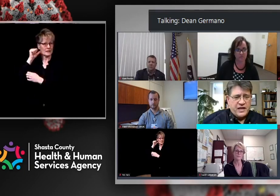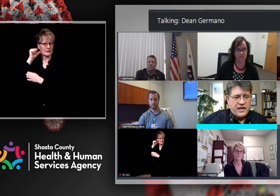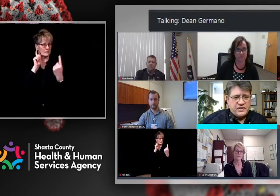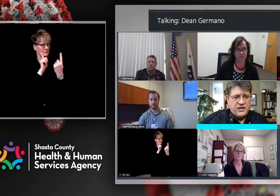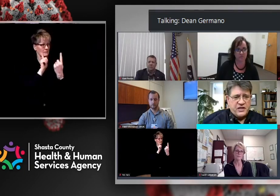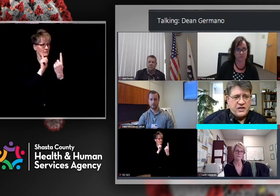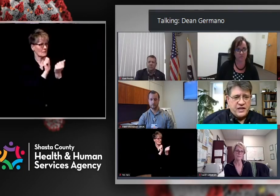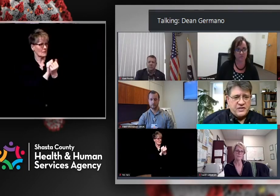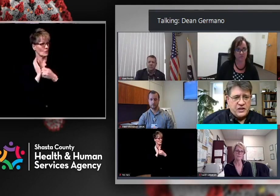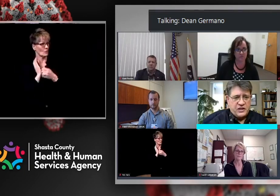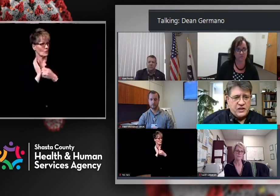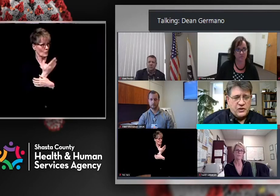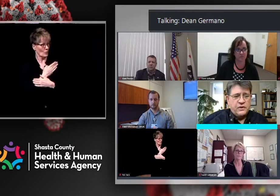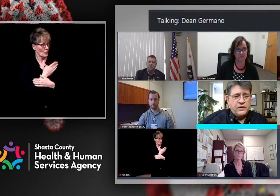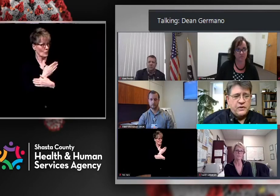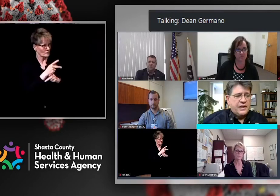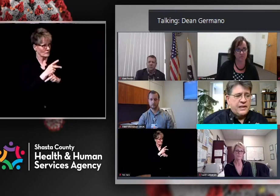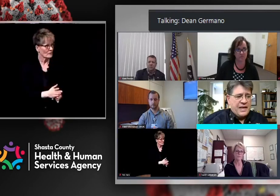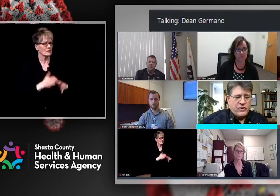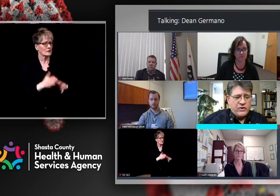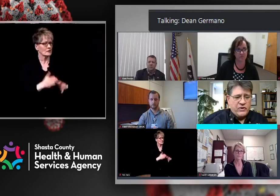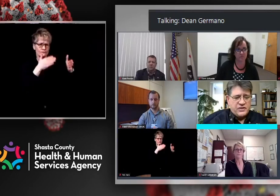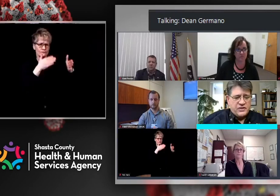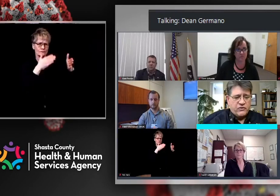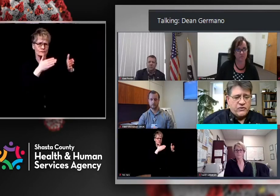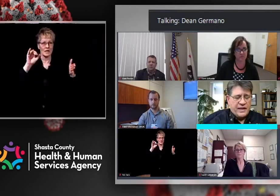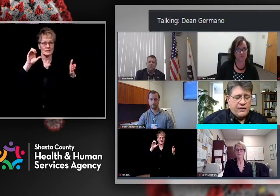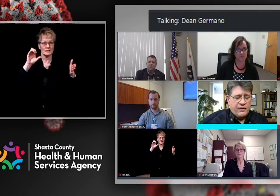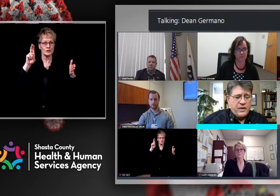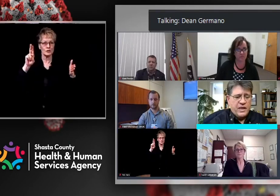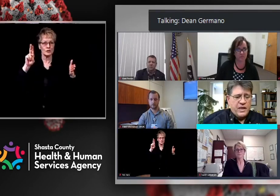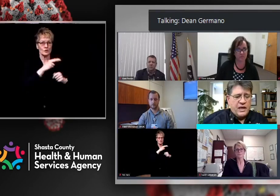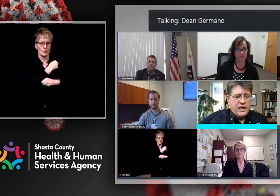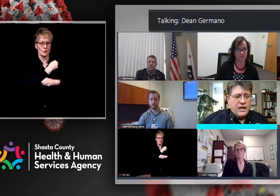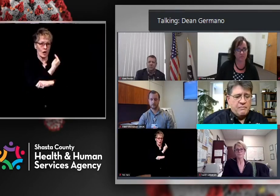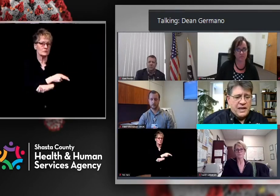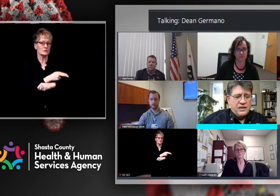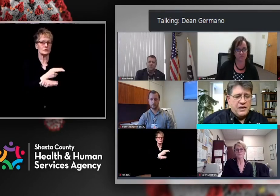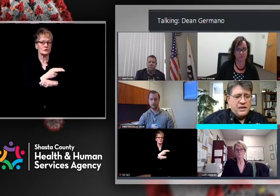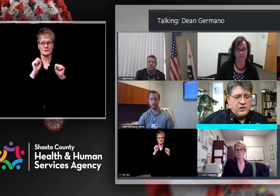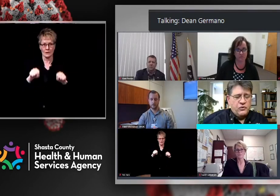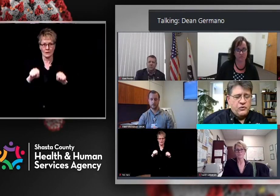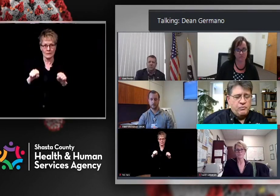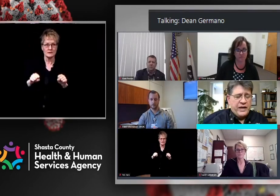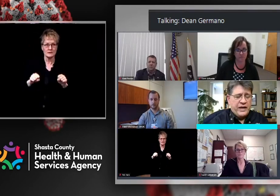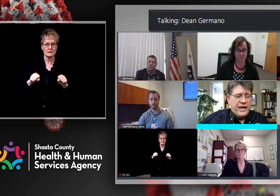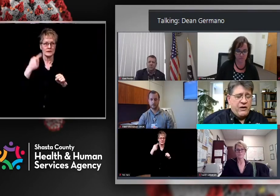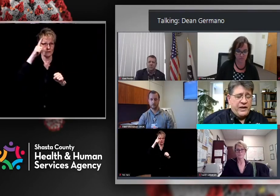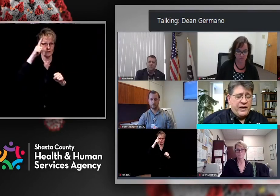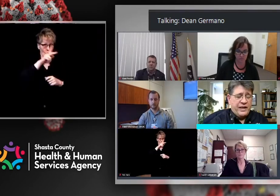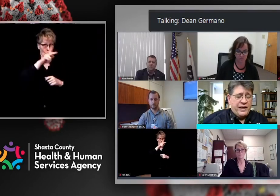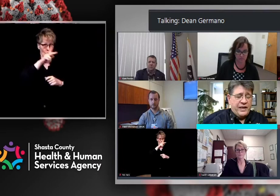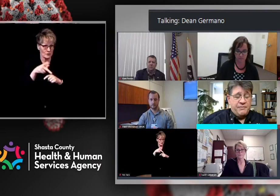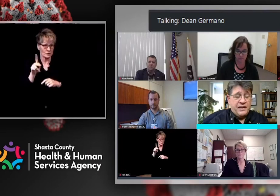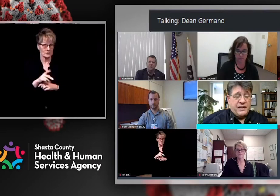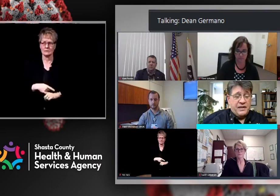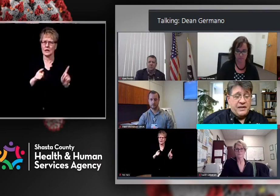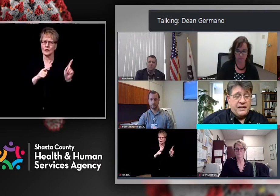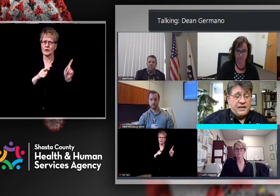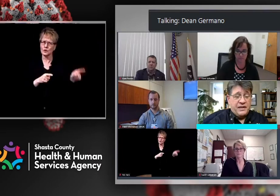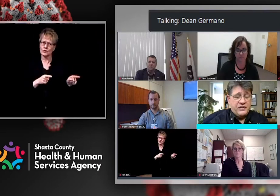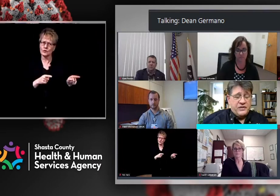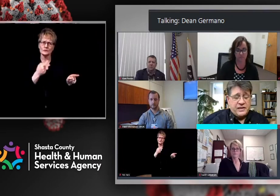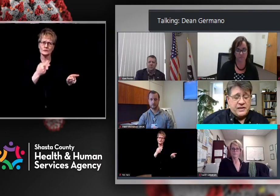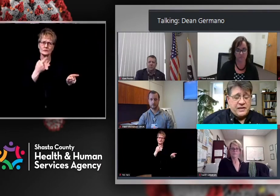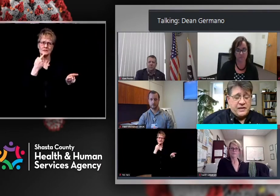hospitalization, ICU capacity, rightly so right now. But you pointed out, and it's something that is